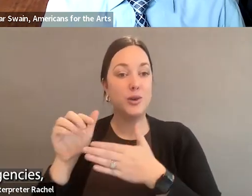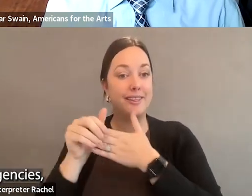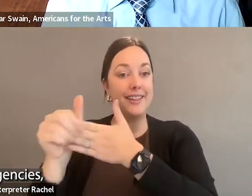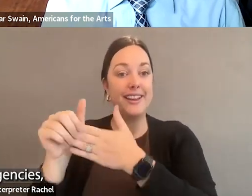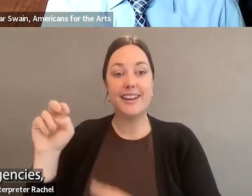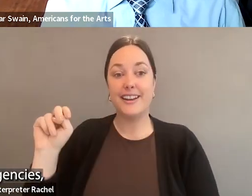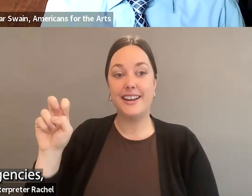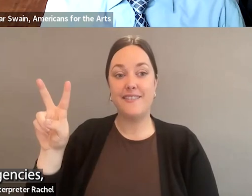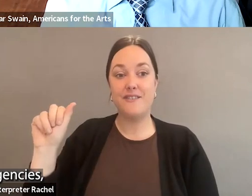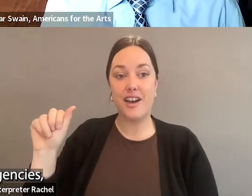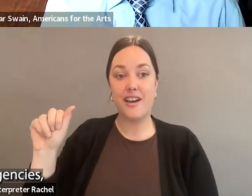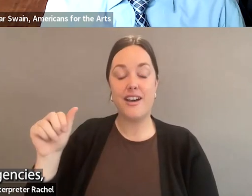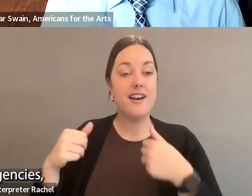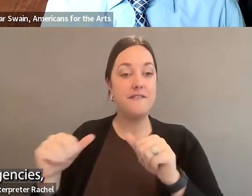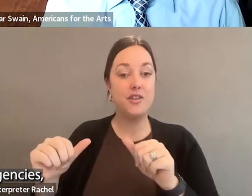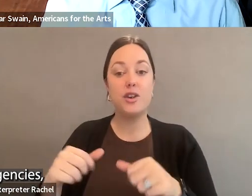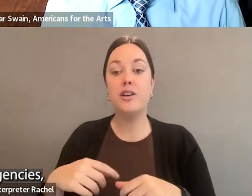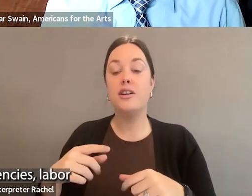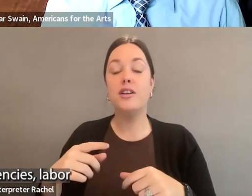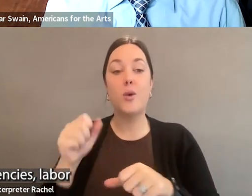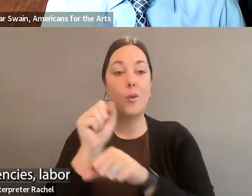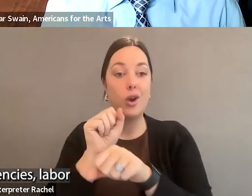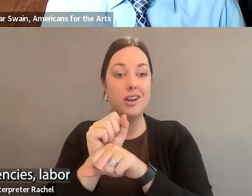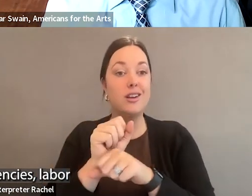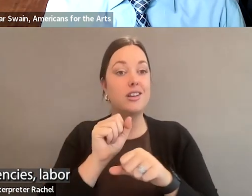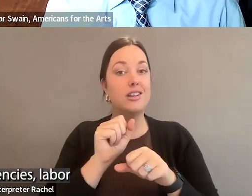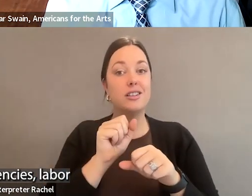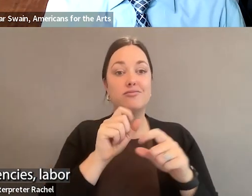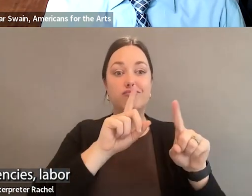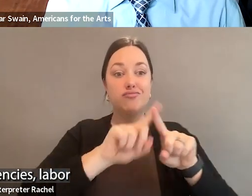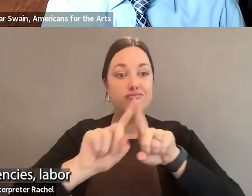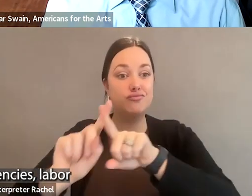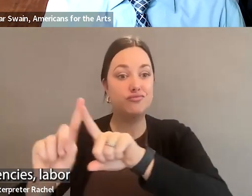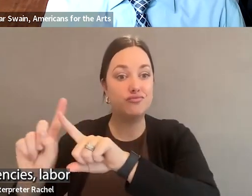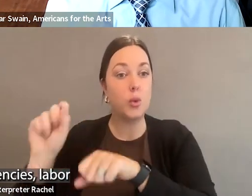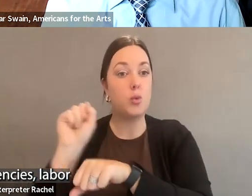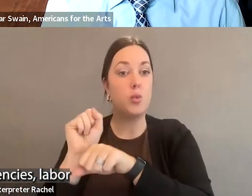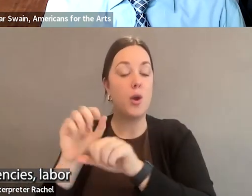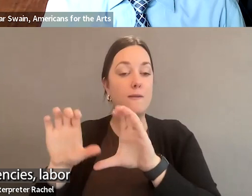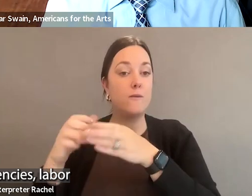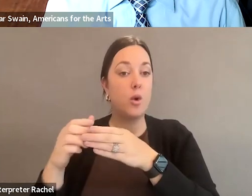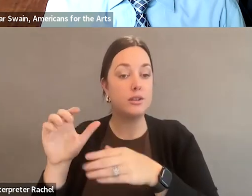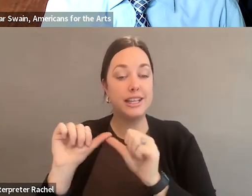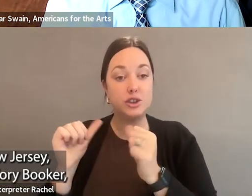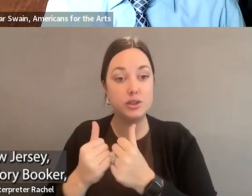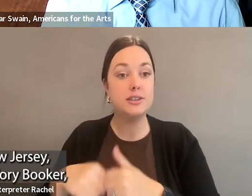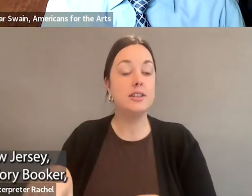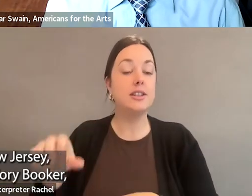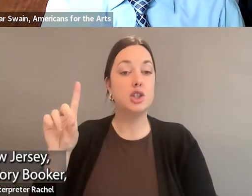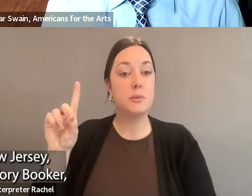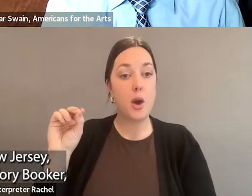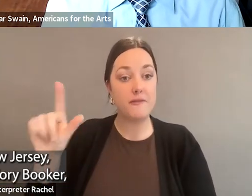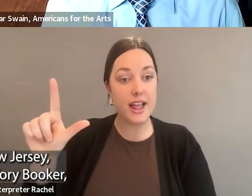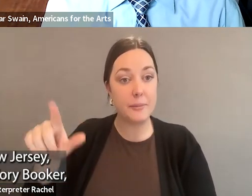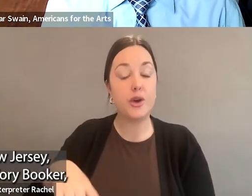Working across these agencies, especially the workforce agencies, labor, in my